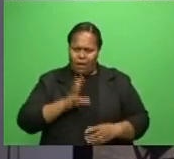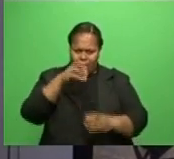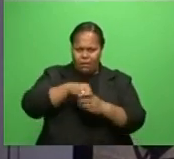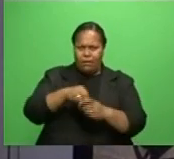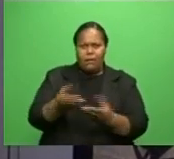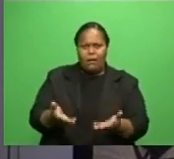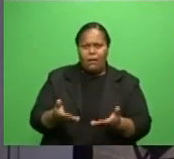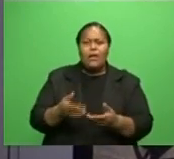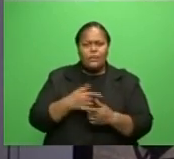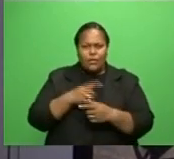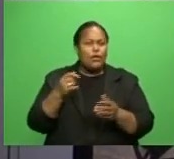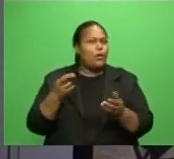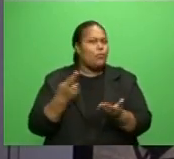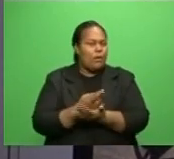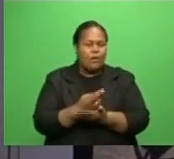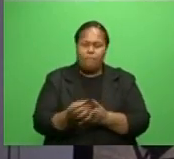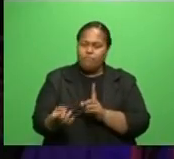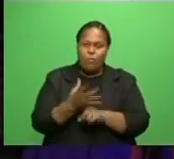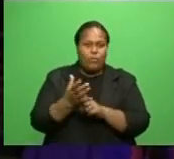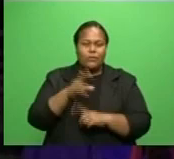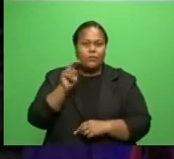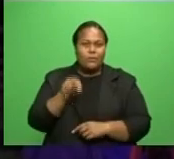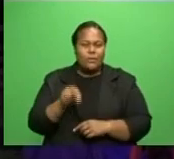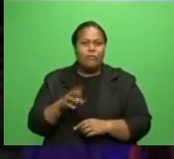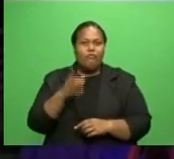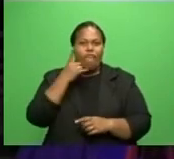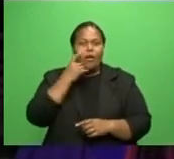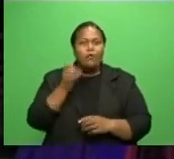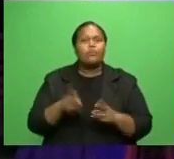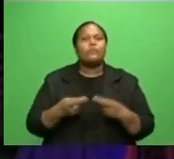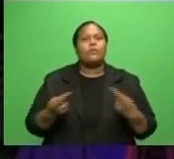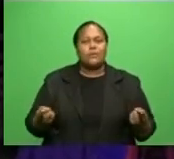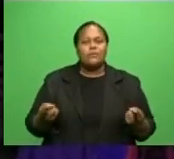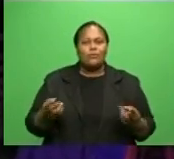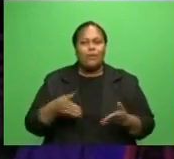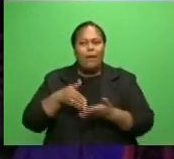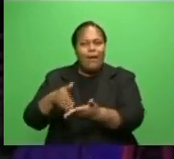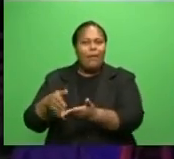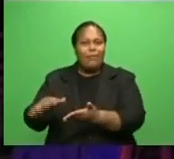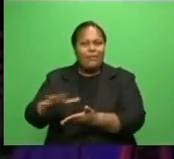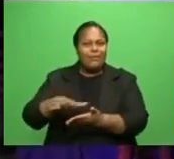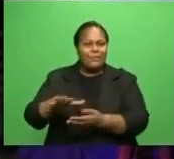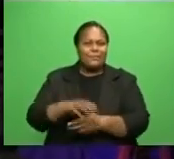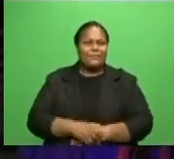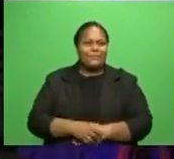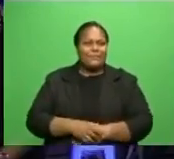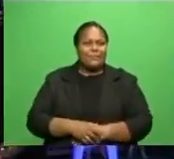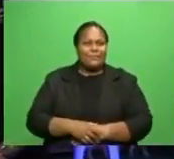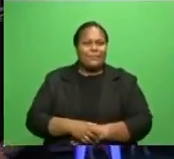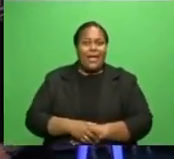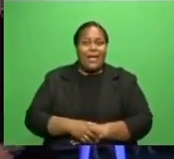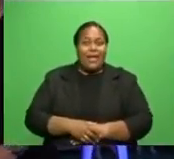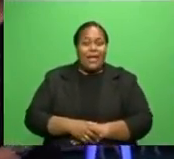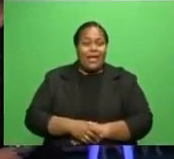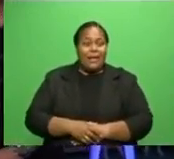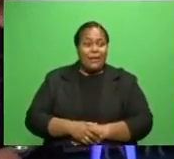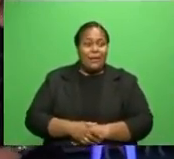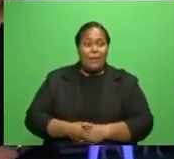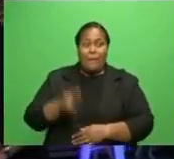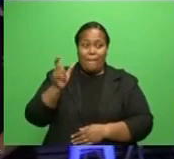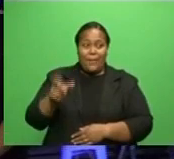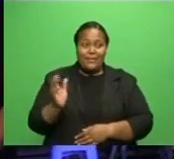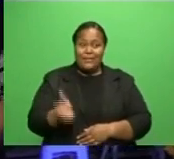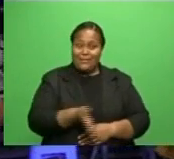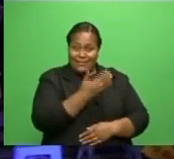that we try and find the resources to help them beat it too. Wow's Kids Fiji Foundation co-founder Taholokami says with the pandemic,